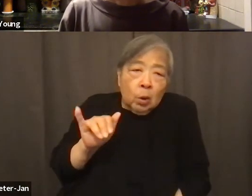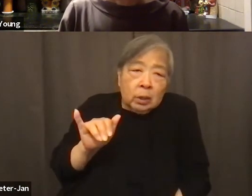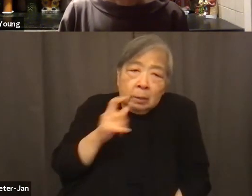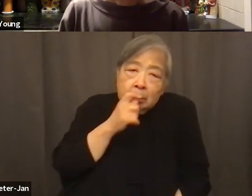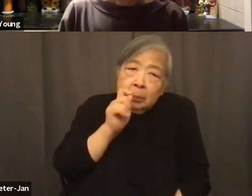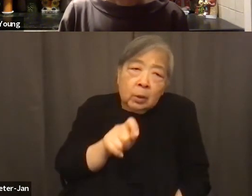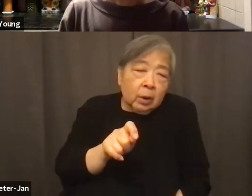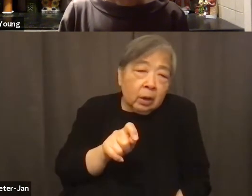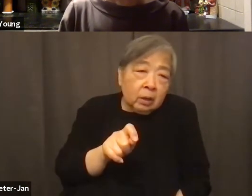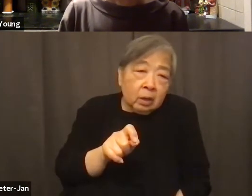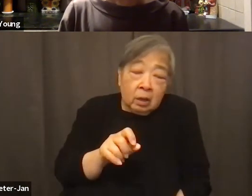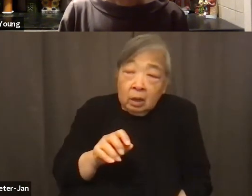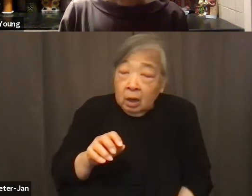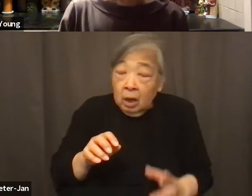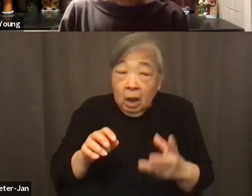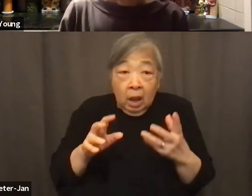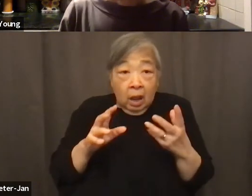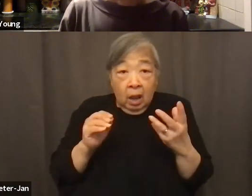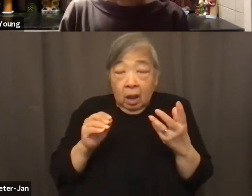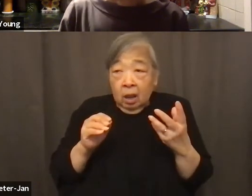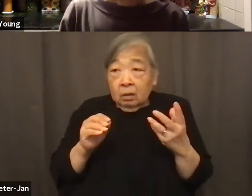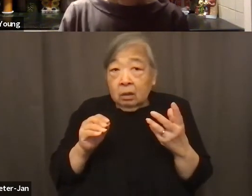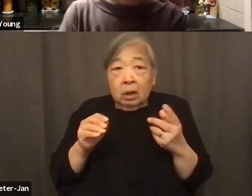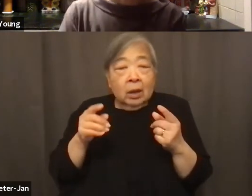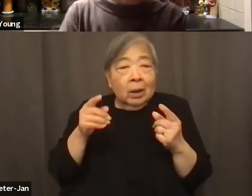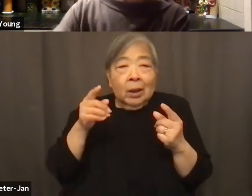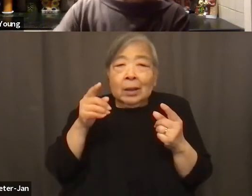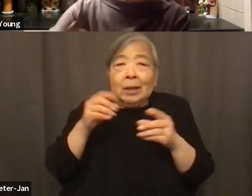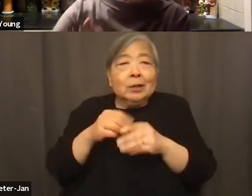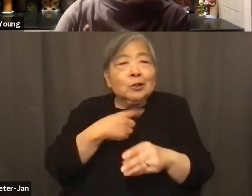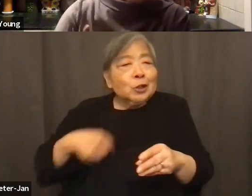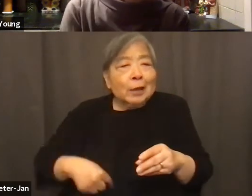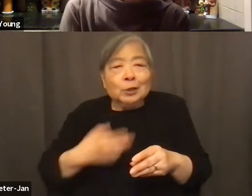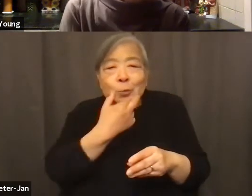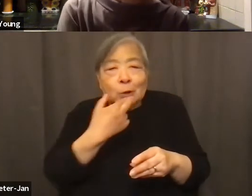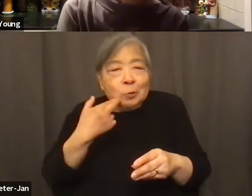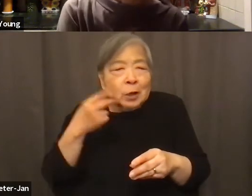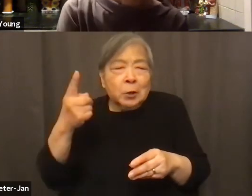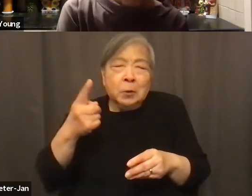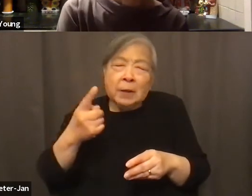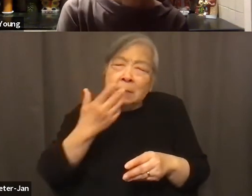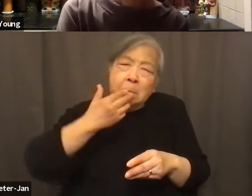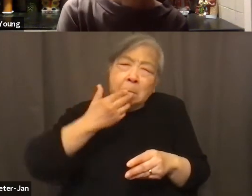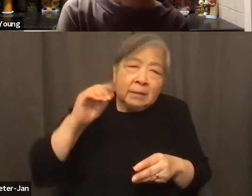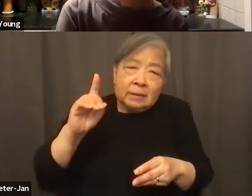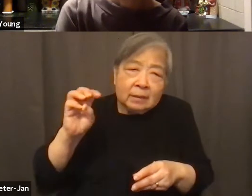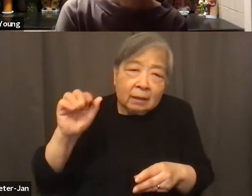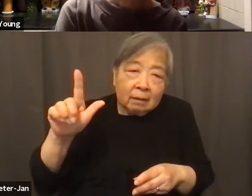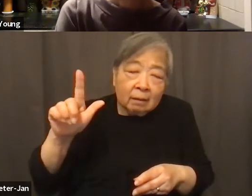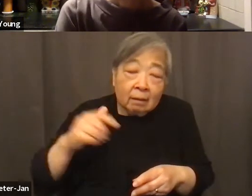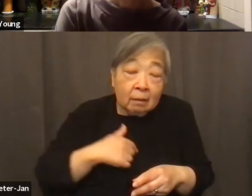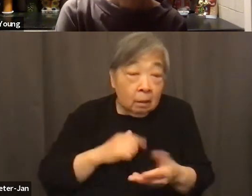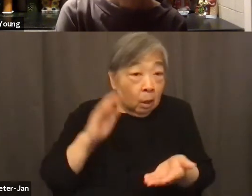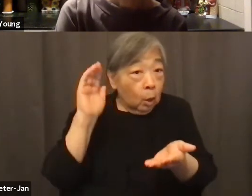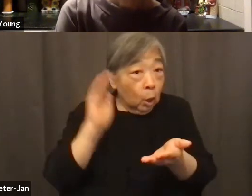we, without the numbers, you're getting the best bang for the buck in Chinese restaurants. We have the lowest cost